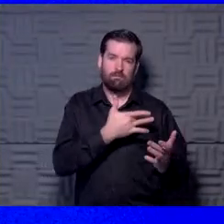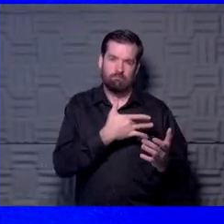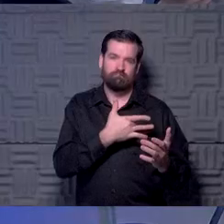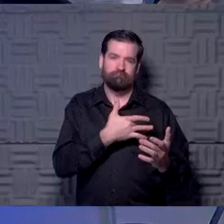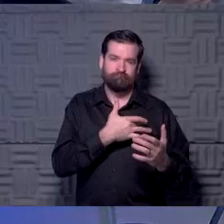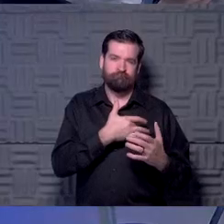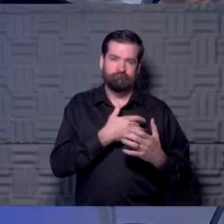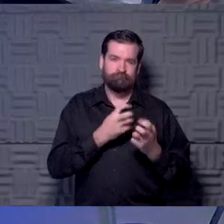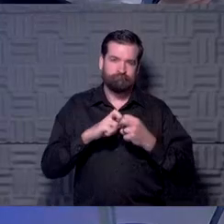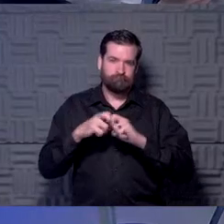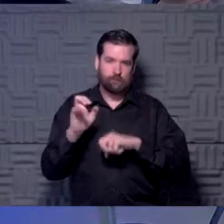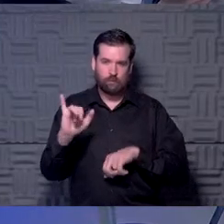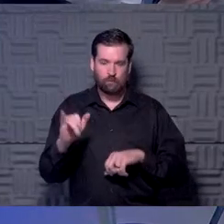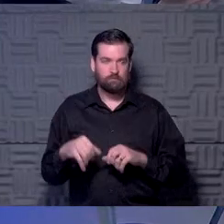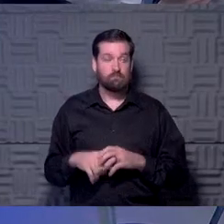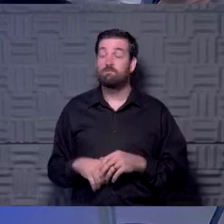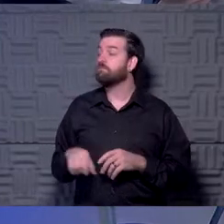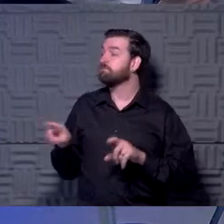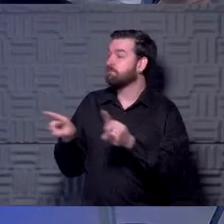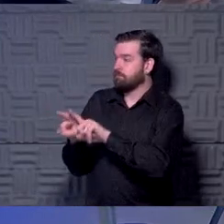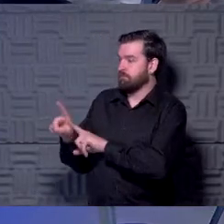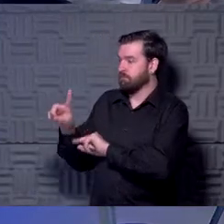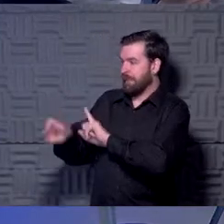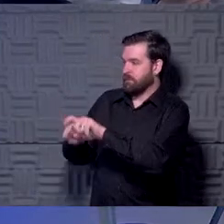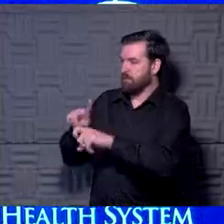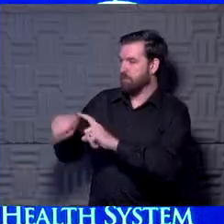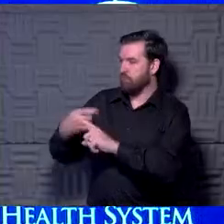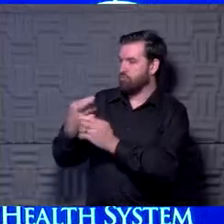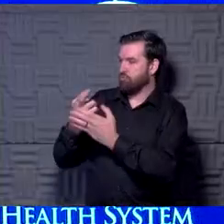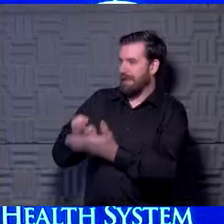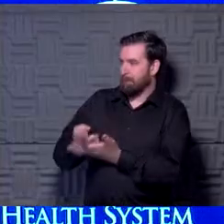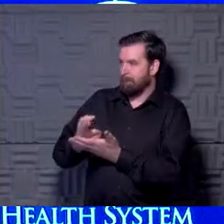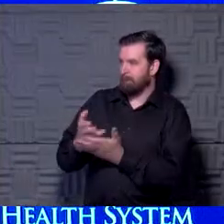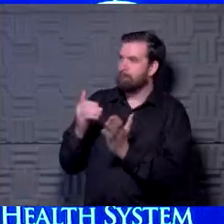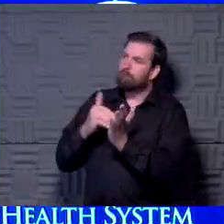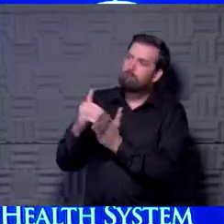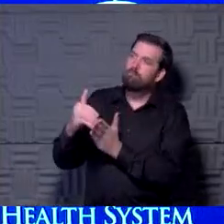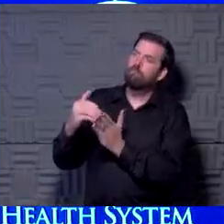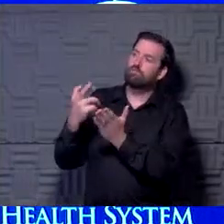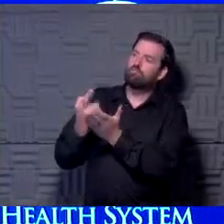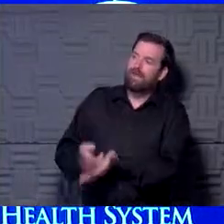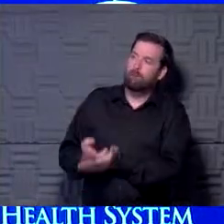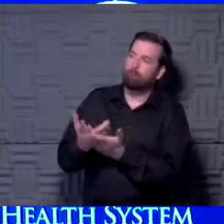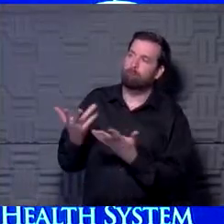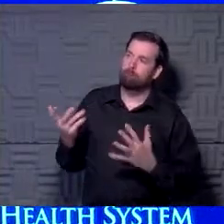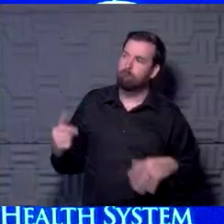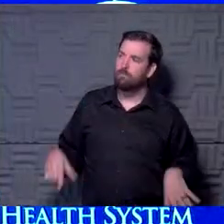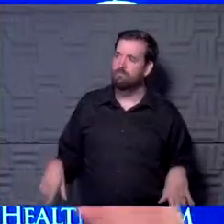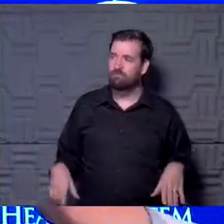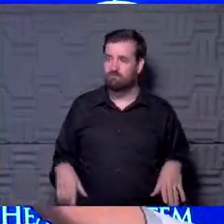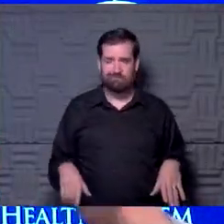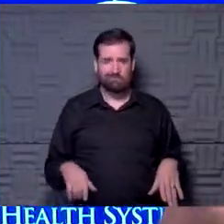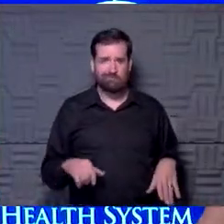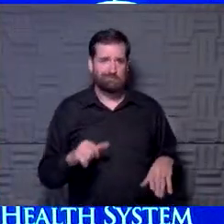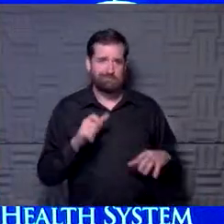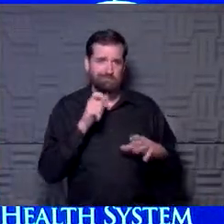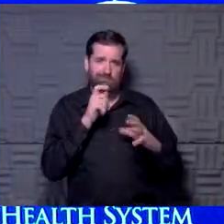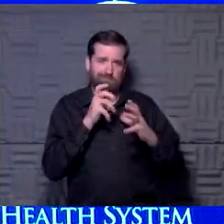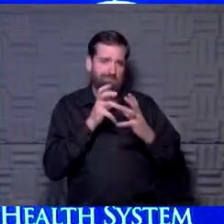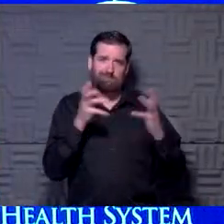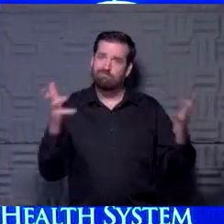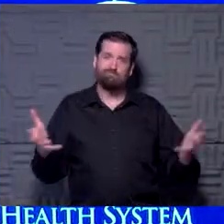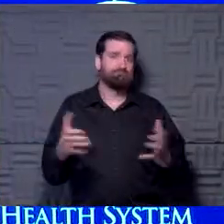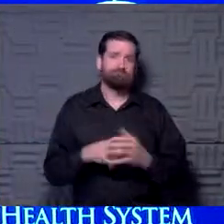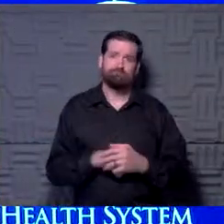well. He also asked about rehab, how common is rehab among these patients? Yeah, we haven't really put a lot of people through